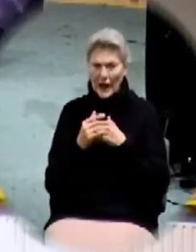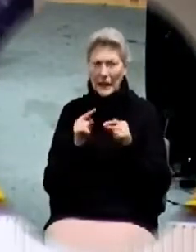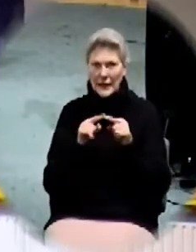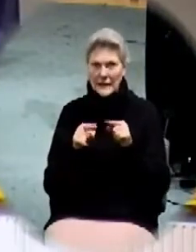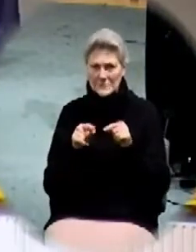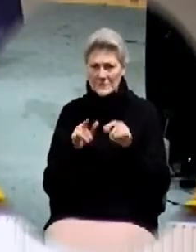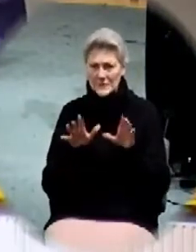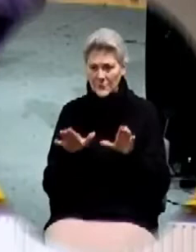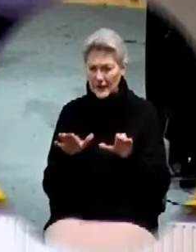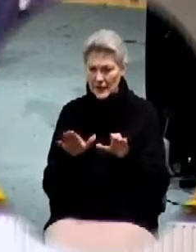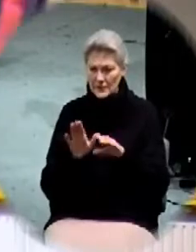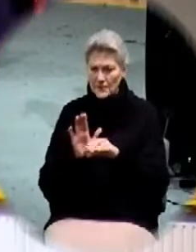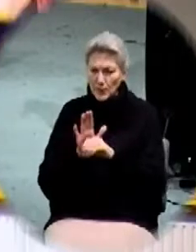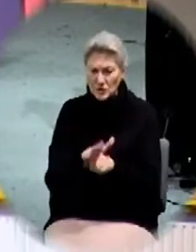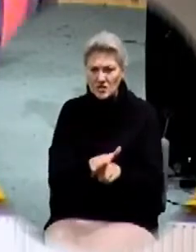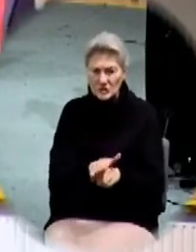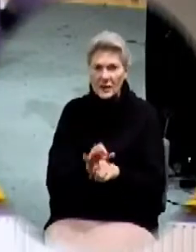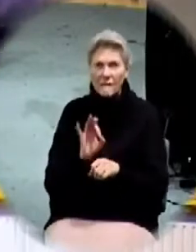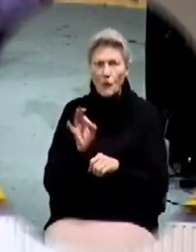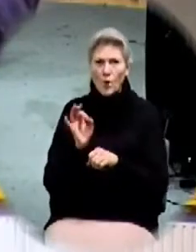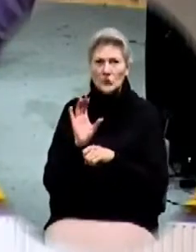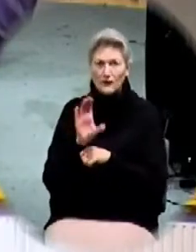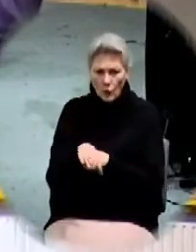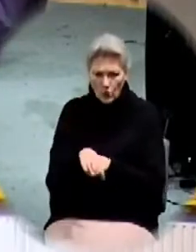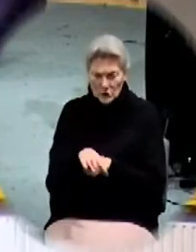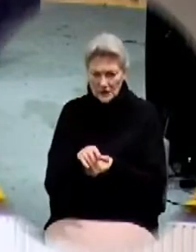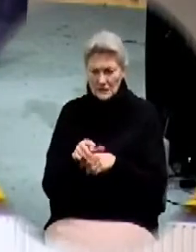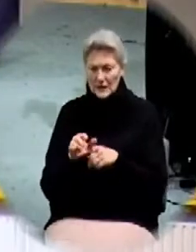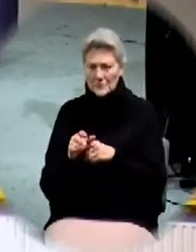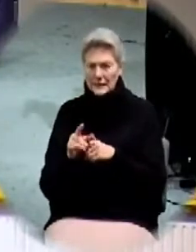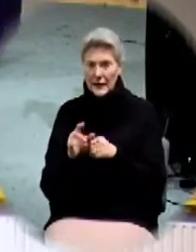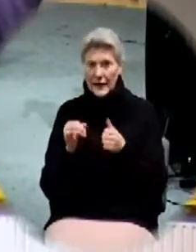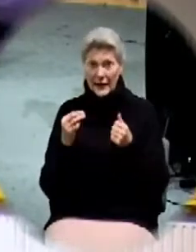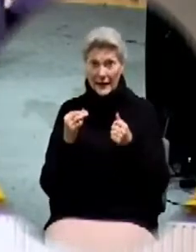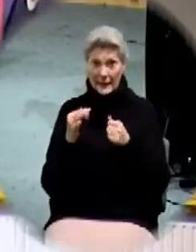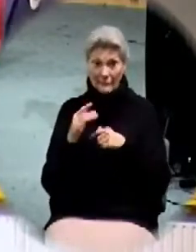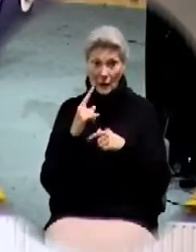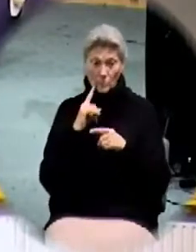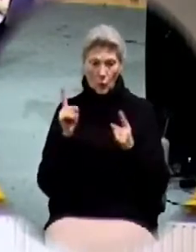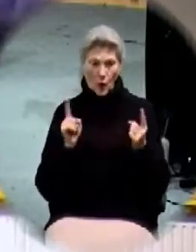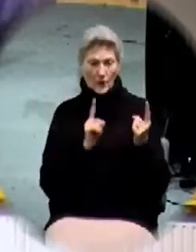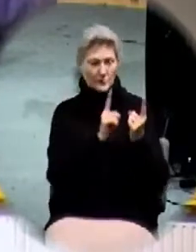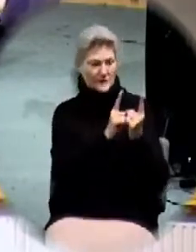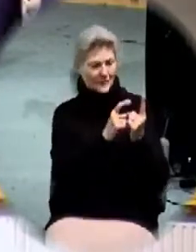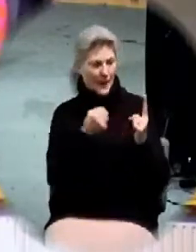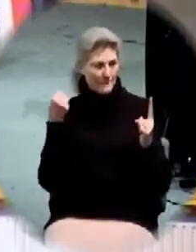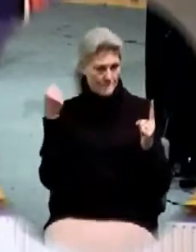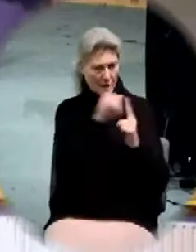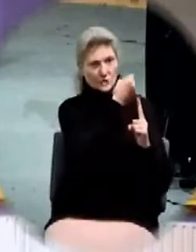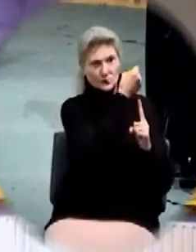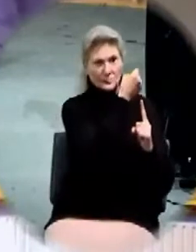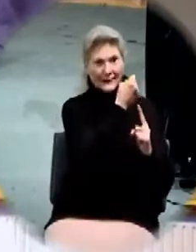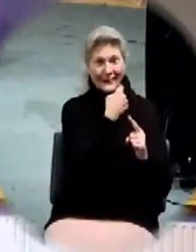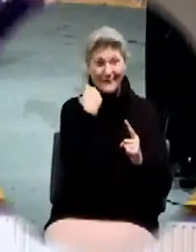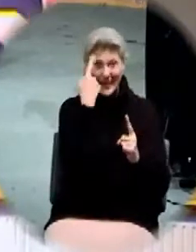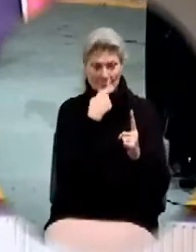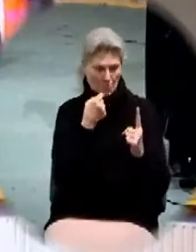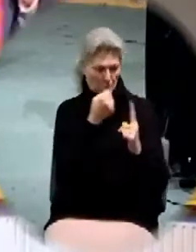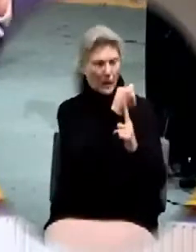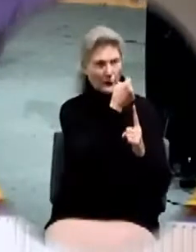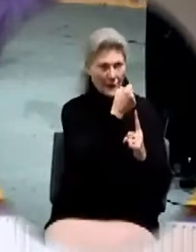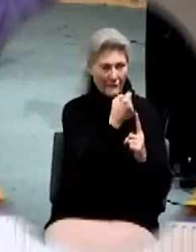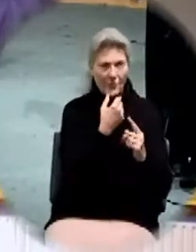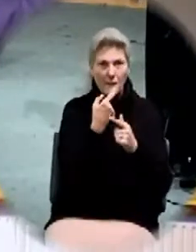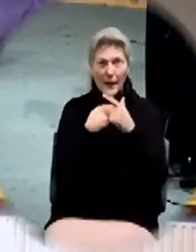to walk up to somebody and take and punch them in their face, there's some force there. And as my hand would connect